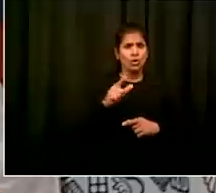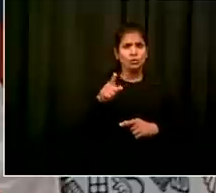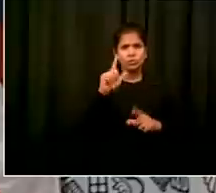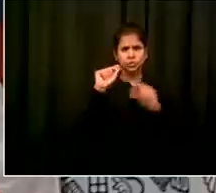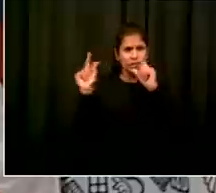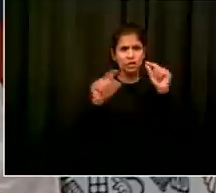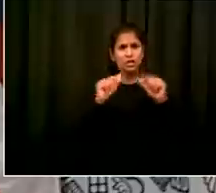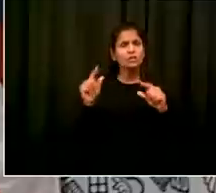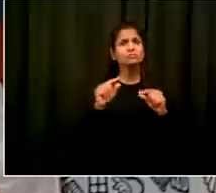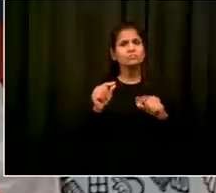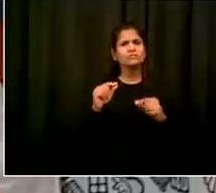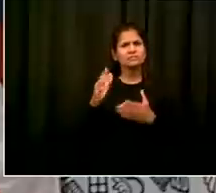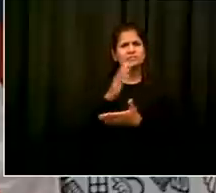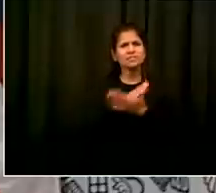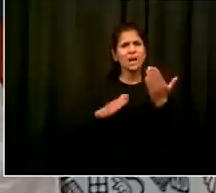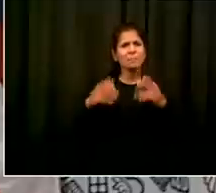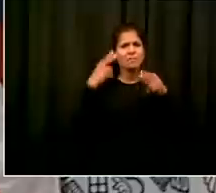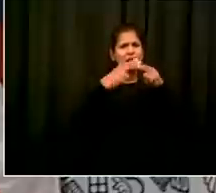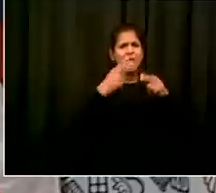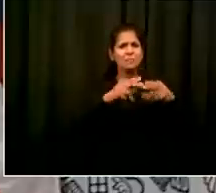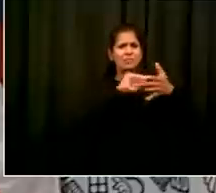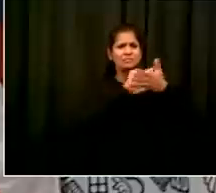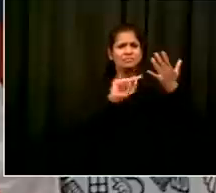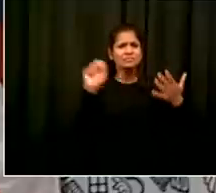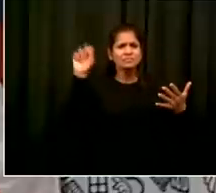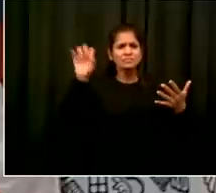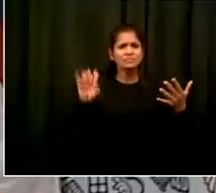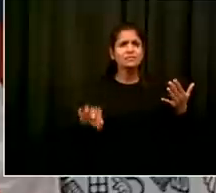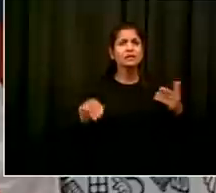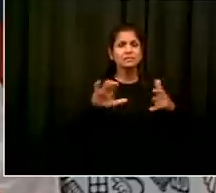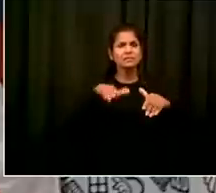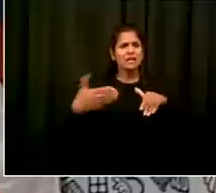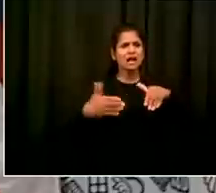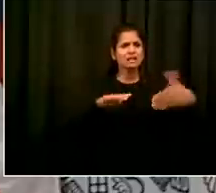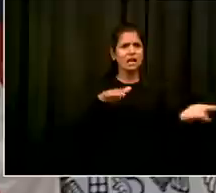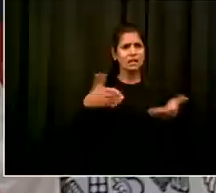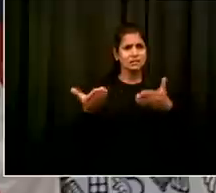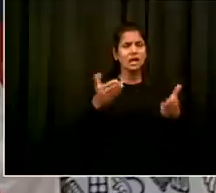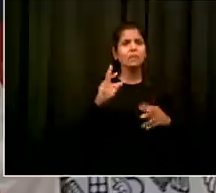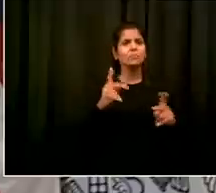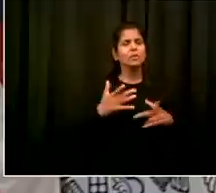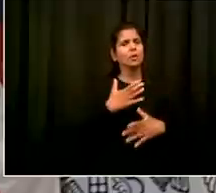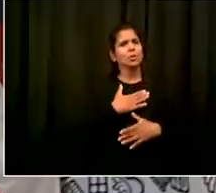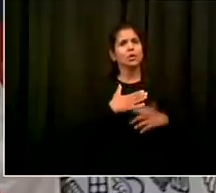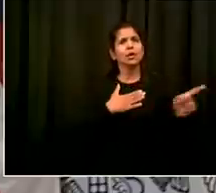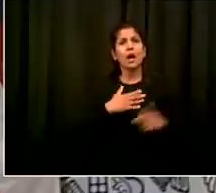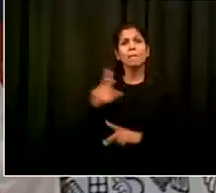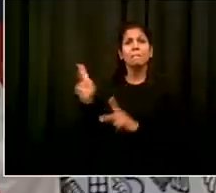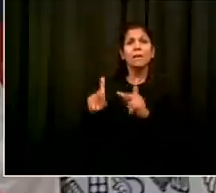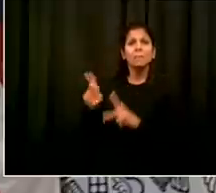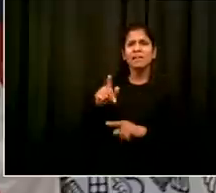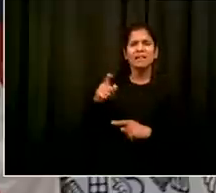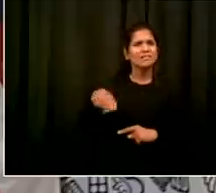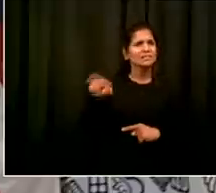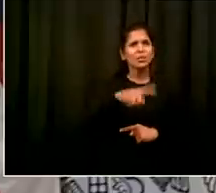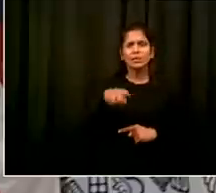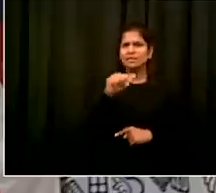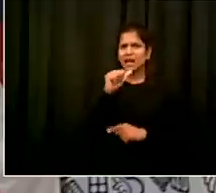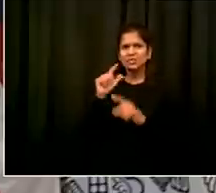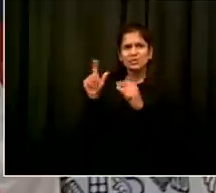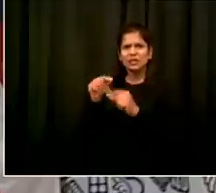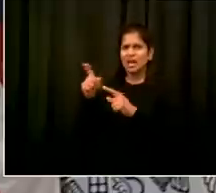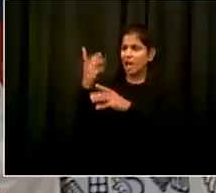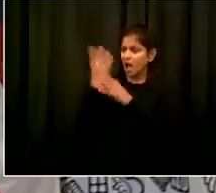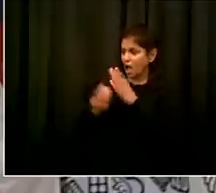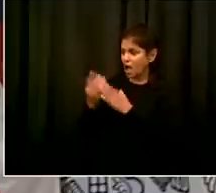who was a brooklyn prosecutor who was killed at a dangerous intersection in williamsburg he actually blamed you for encouraged cycling in